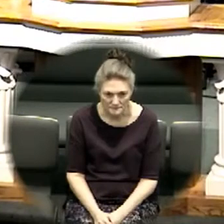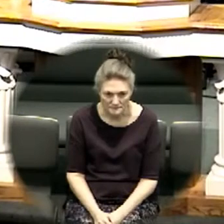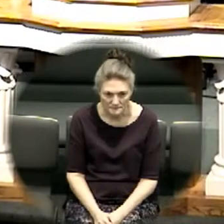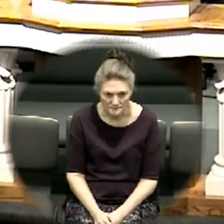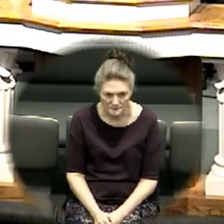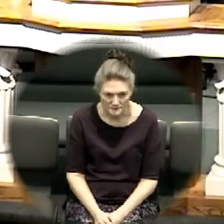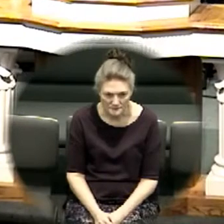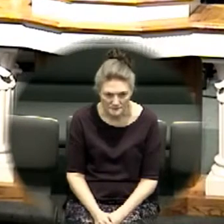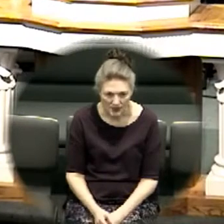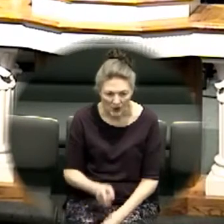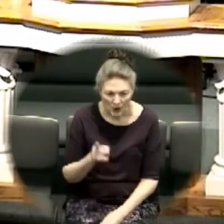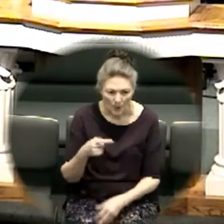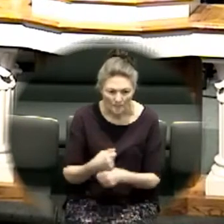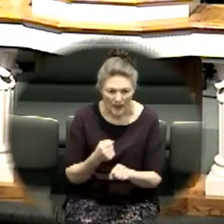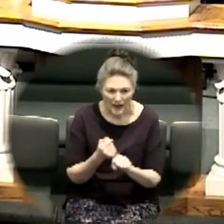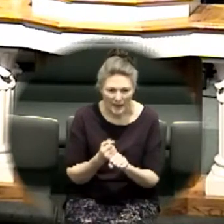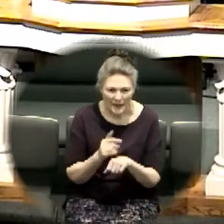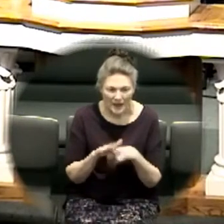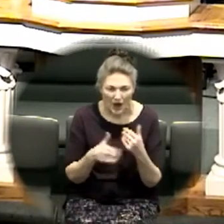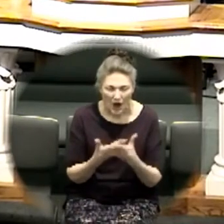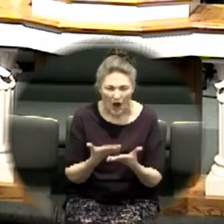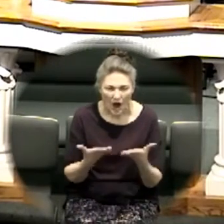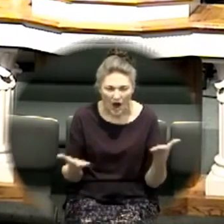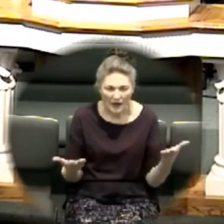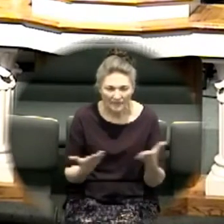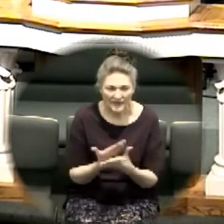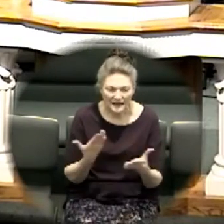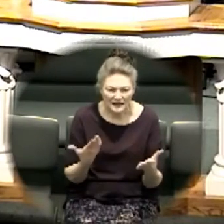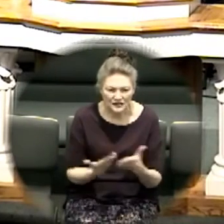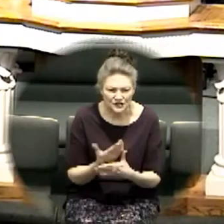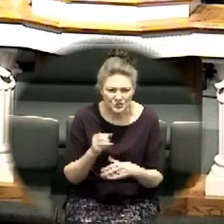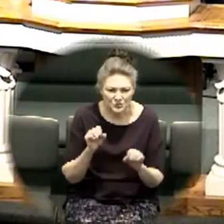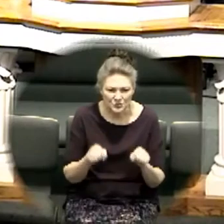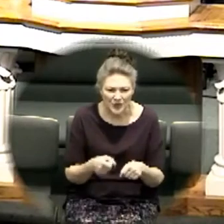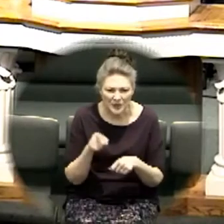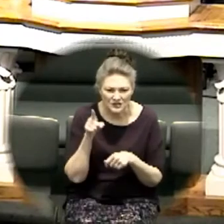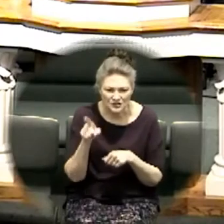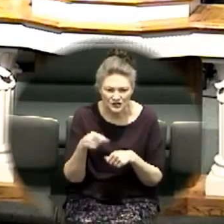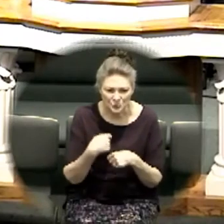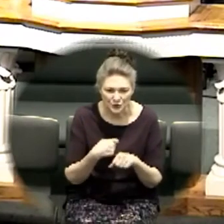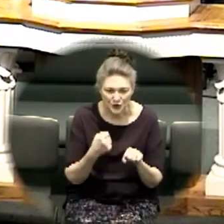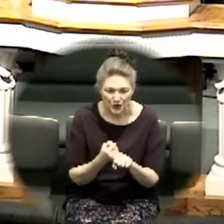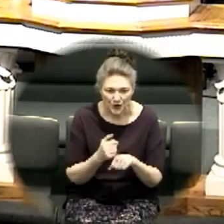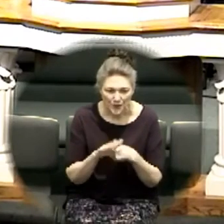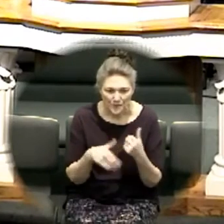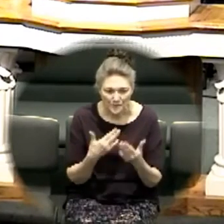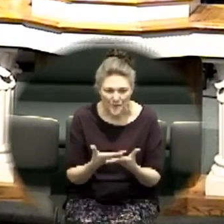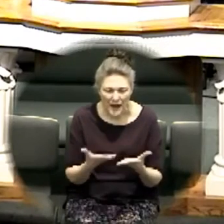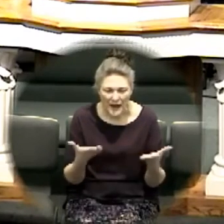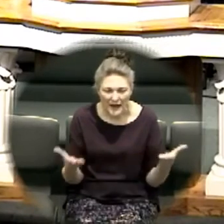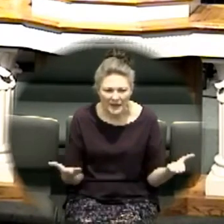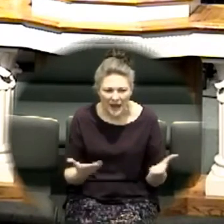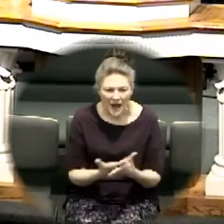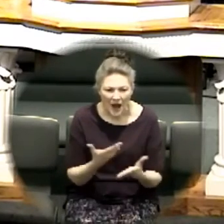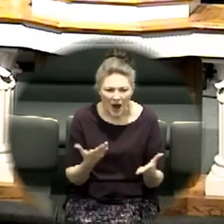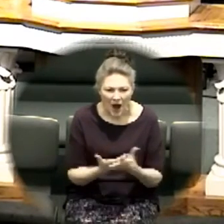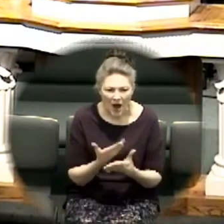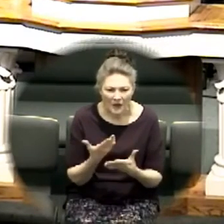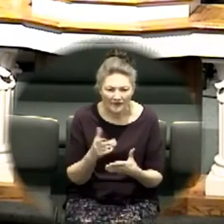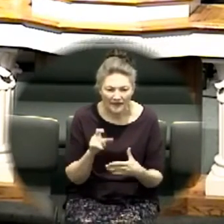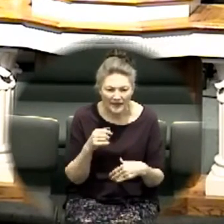you may walk me too yes you may